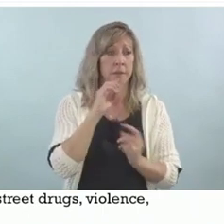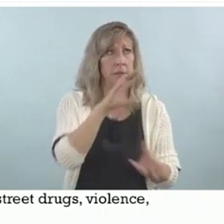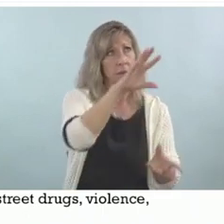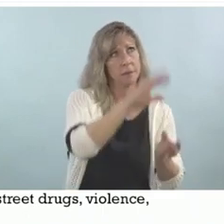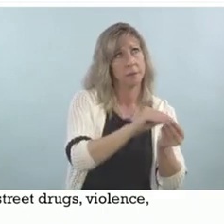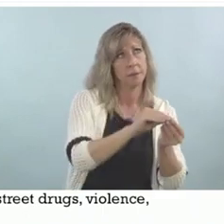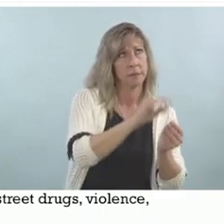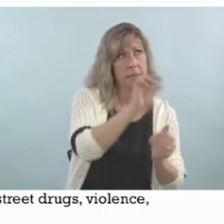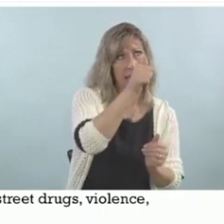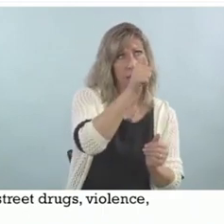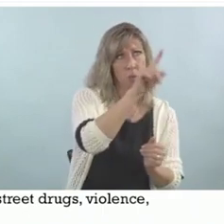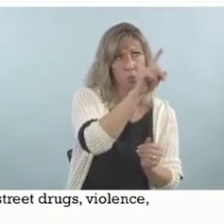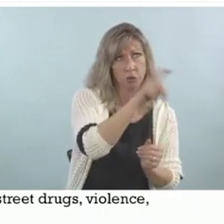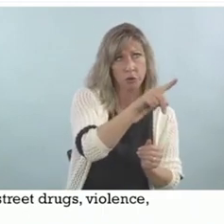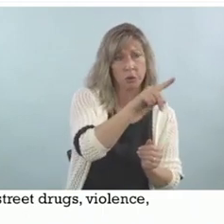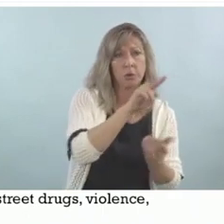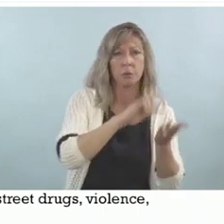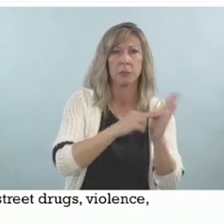ACEs.